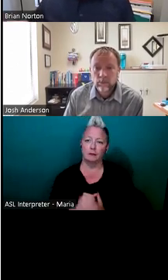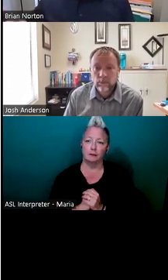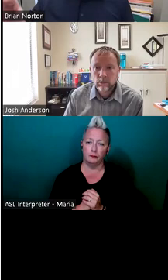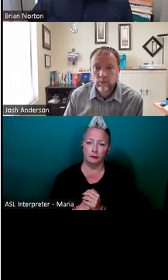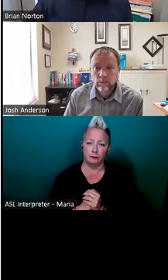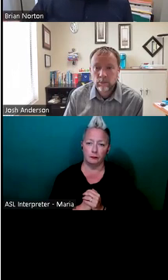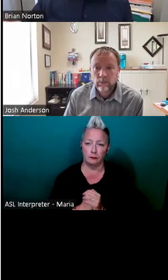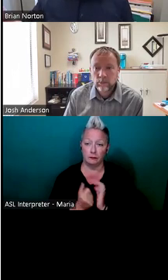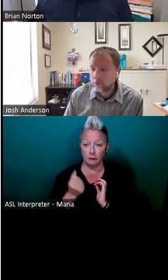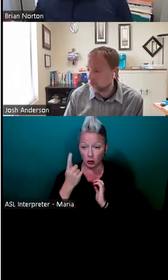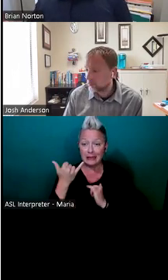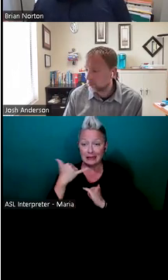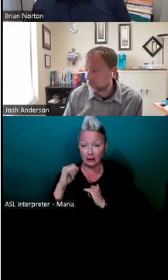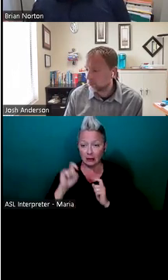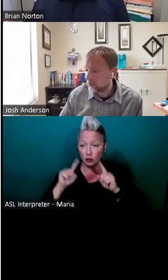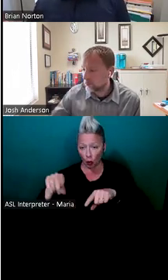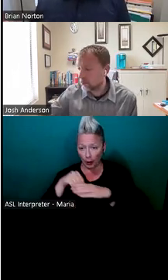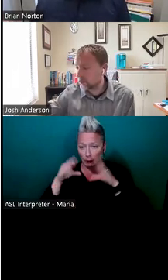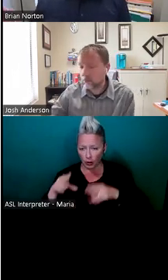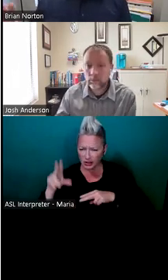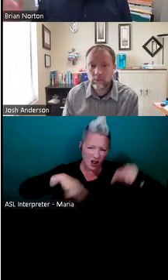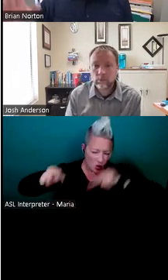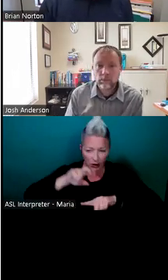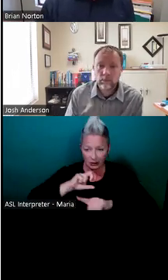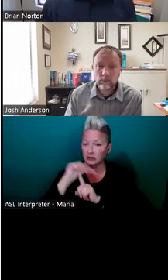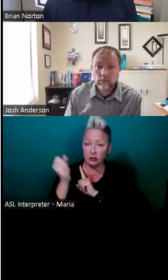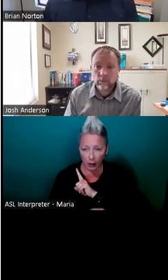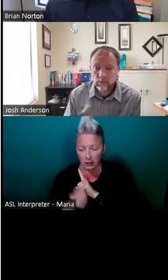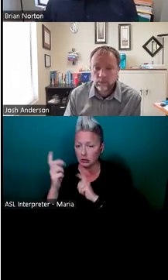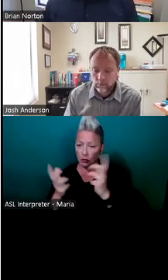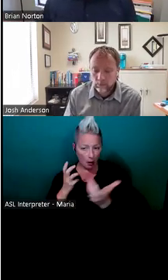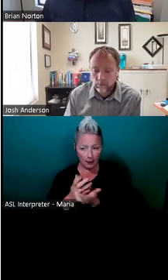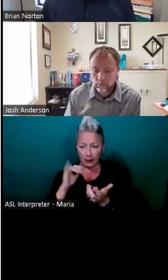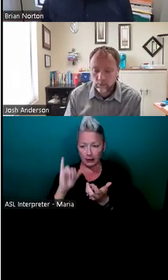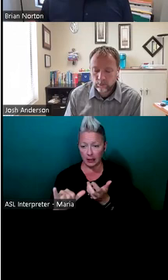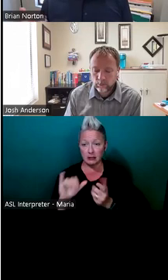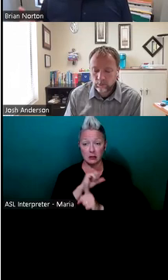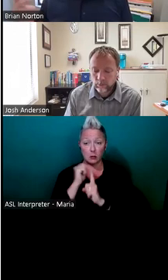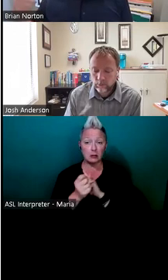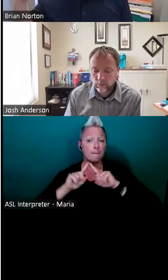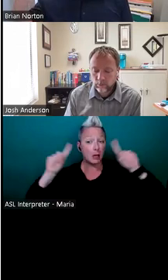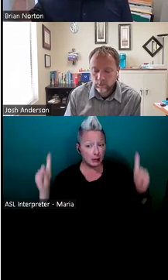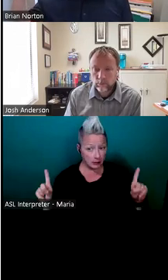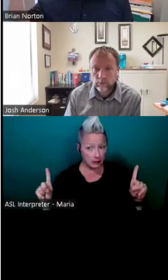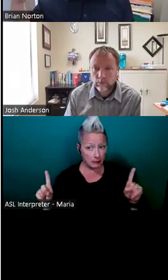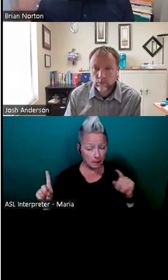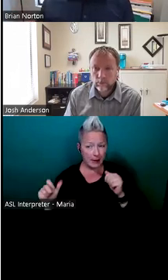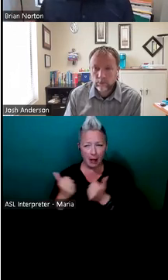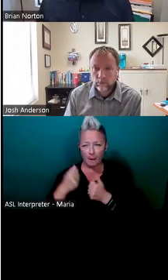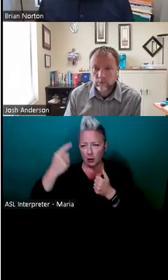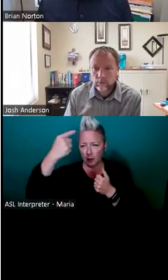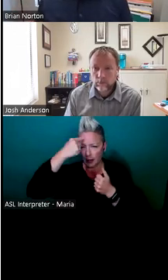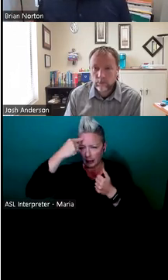going out there and being in person and being able to kind of look at a particular situation and accommodate a particular situation, but it does help get the wheels turning,